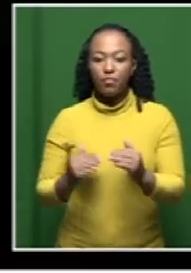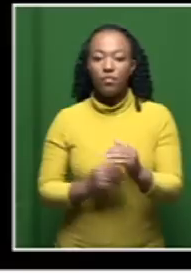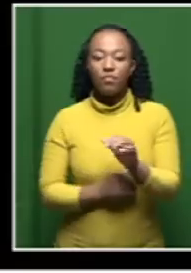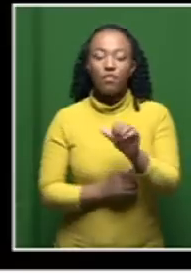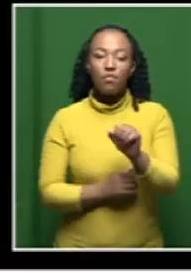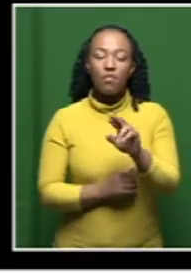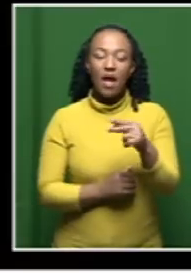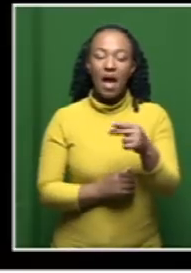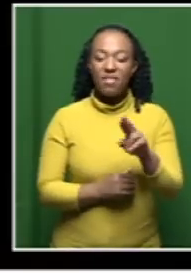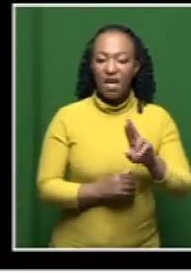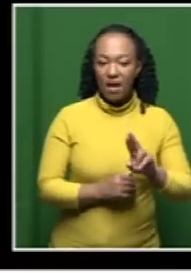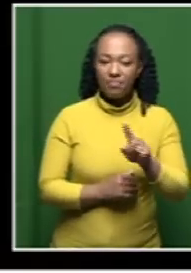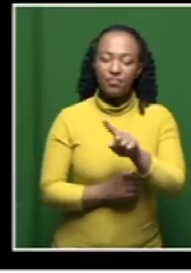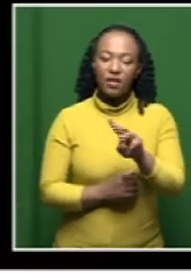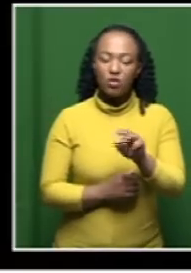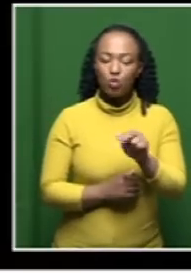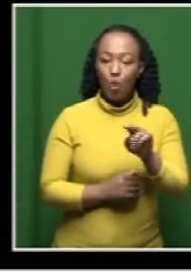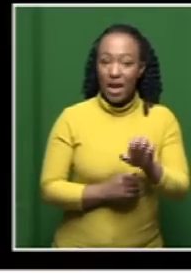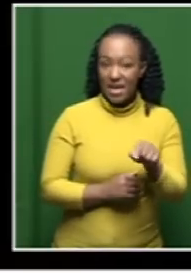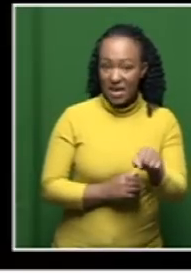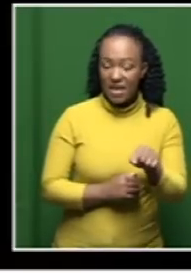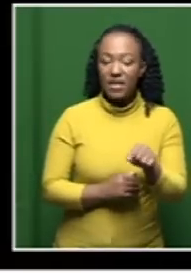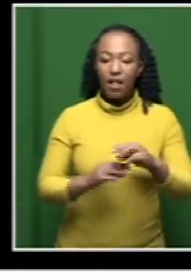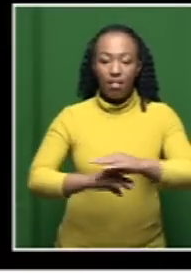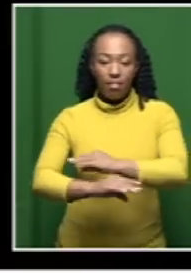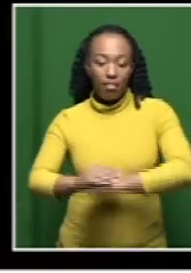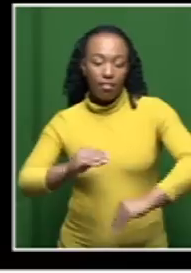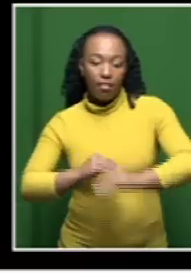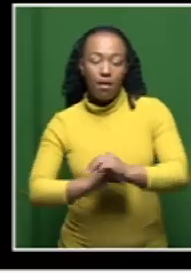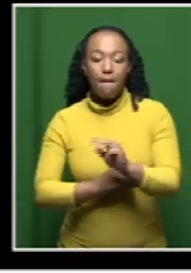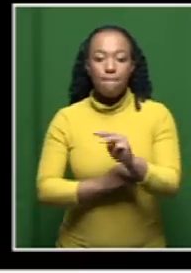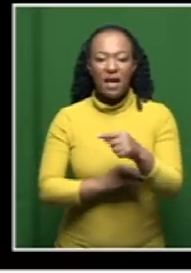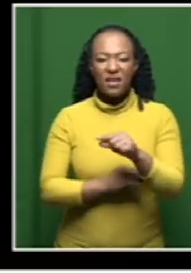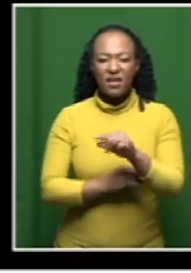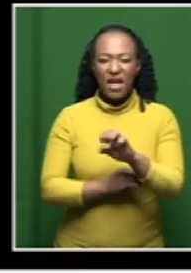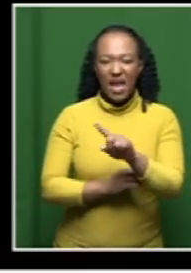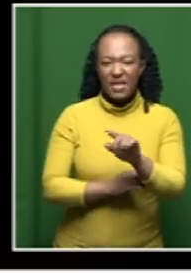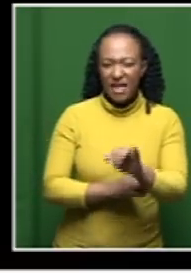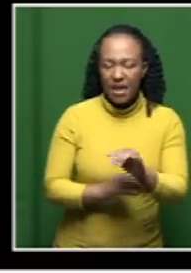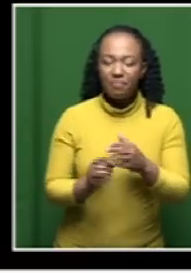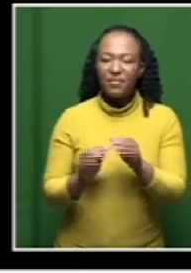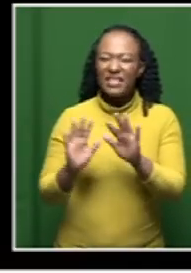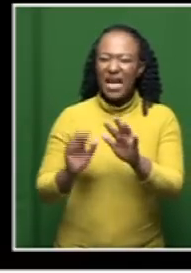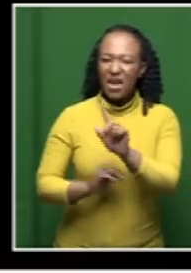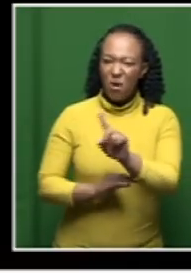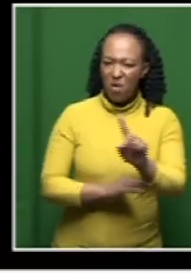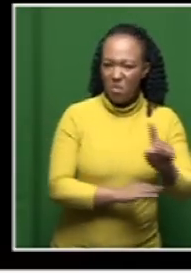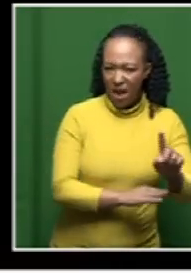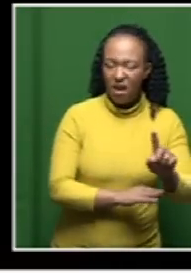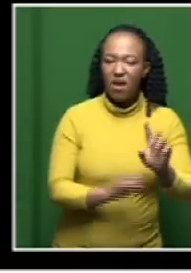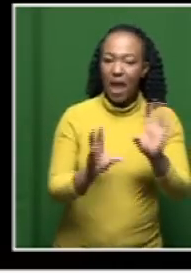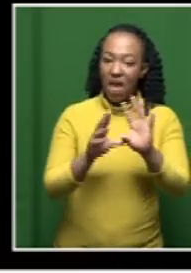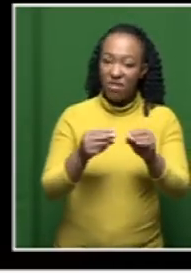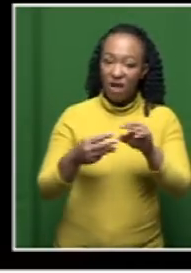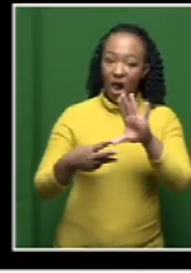Zwane. Arthur Zwane is trending, hashtag Mangete, hashtag 10-triple-one. All of these, as he was appointed